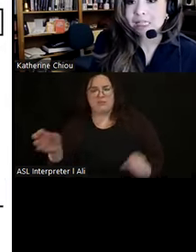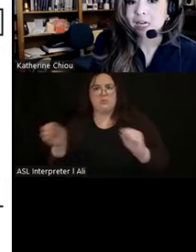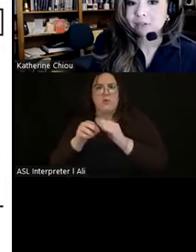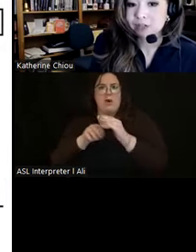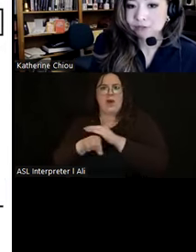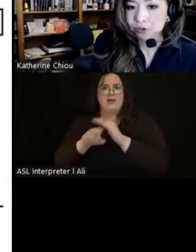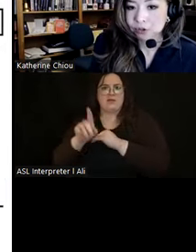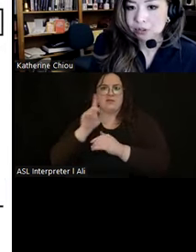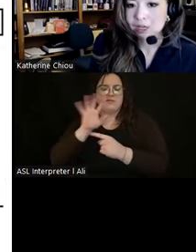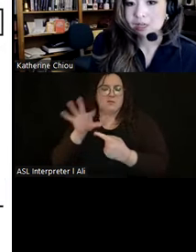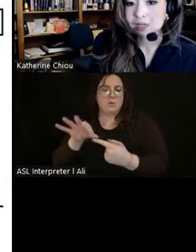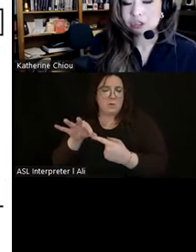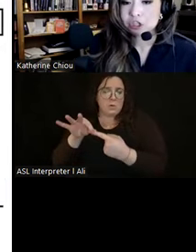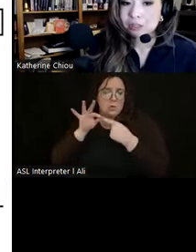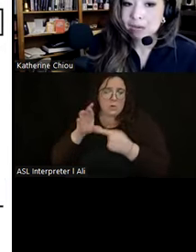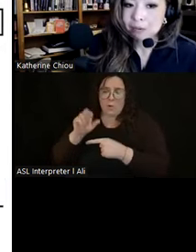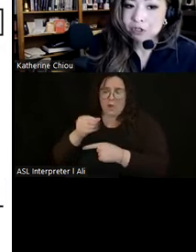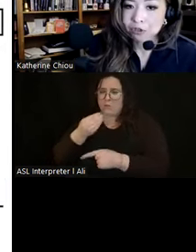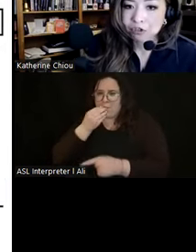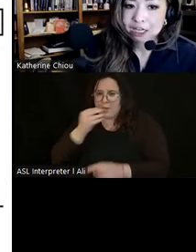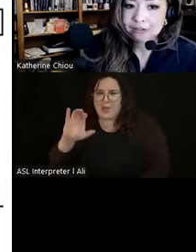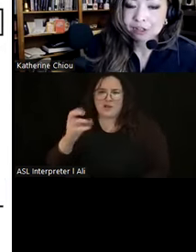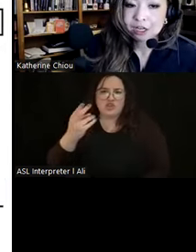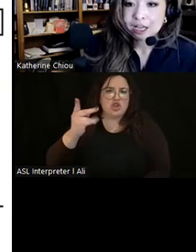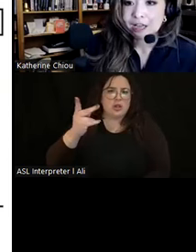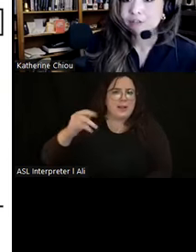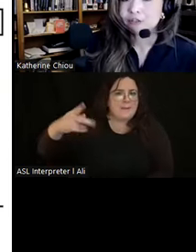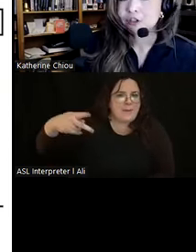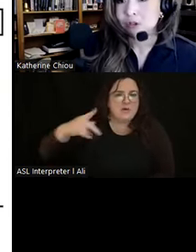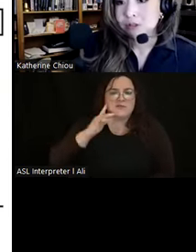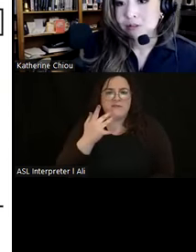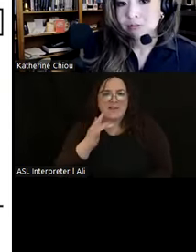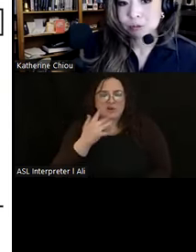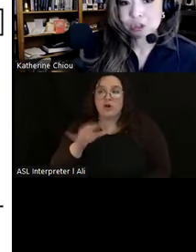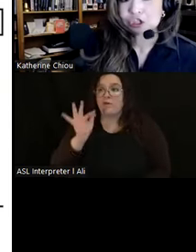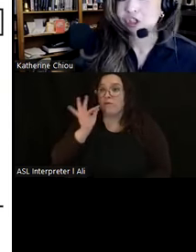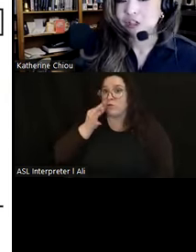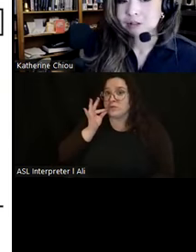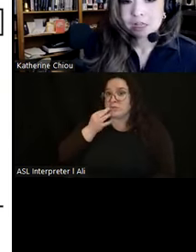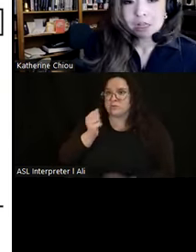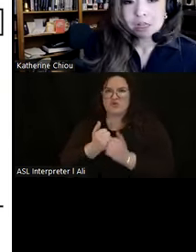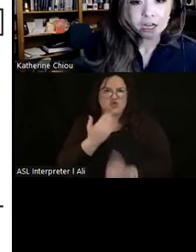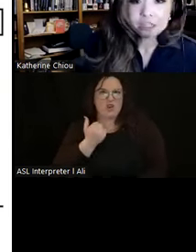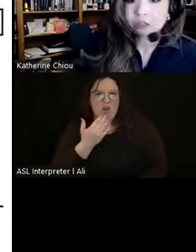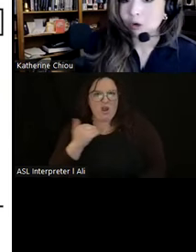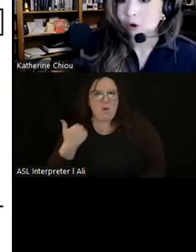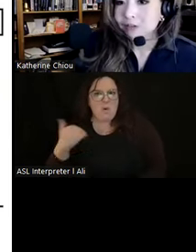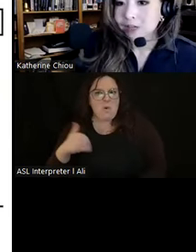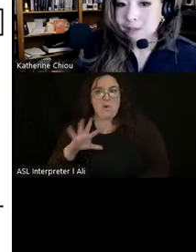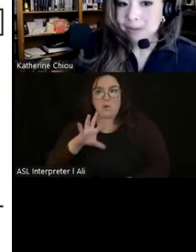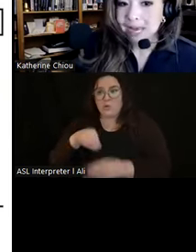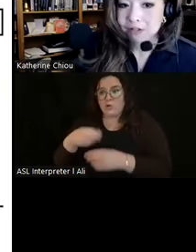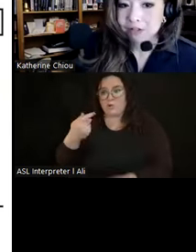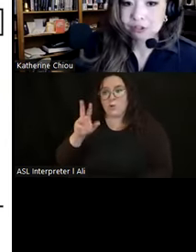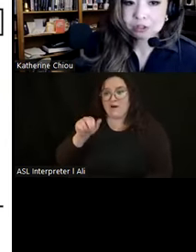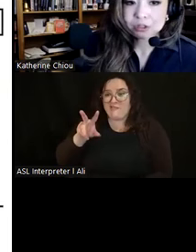highly coveted foods like chili peppers for flavor and fruits with sugar, including guava